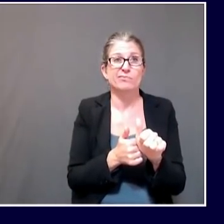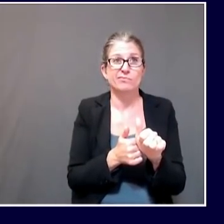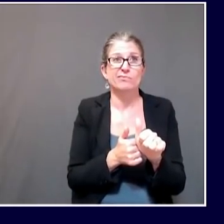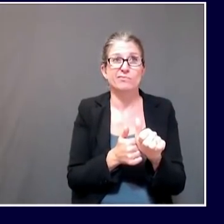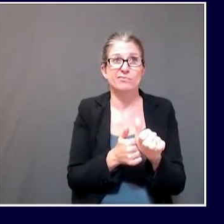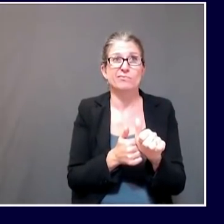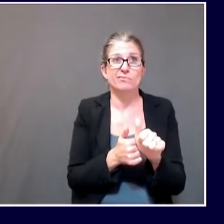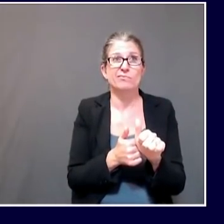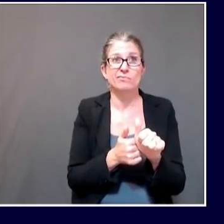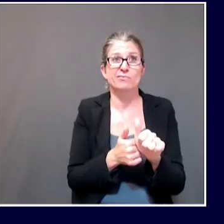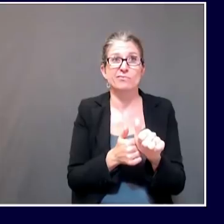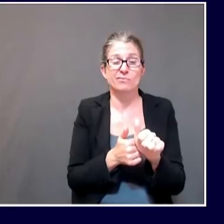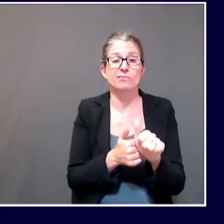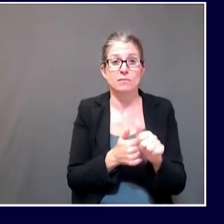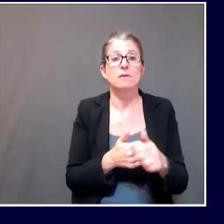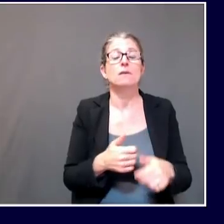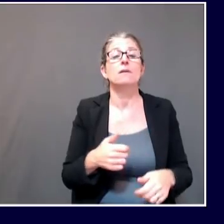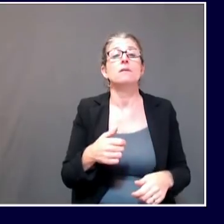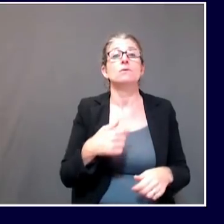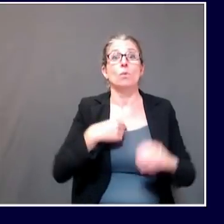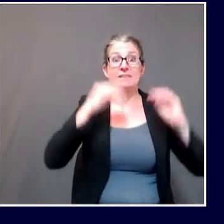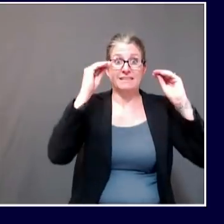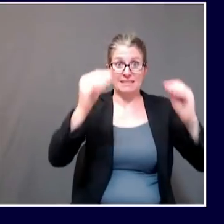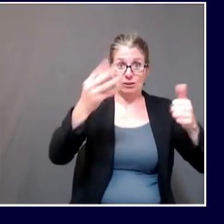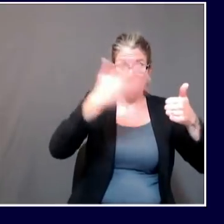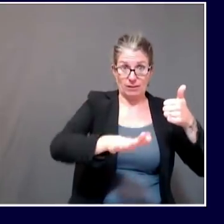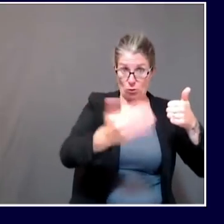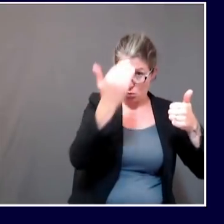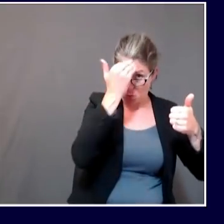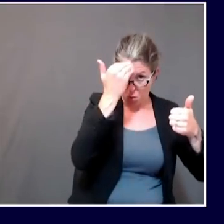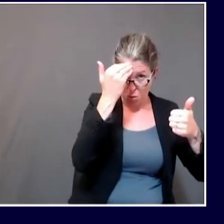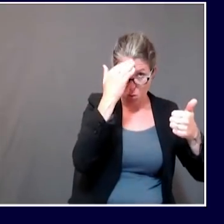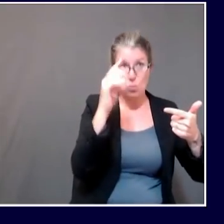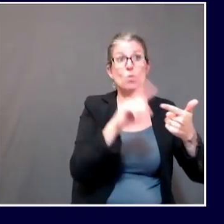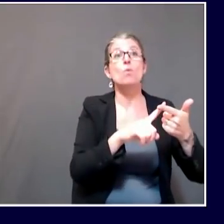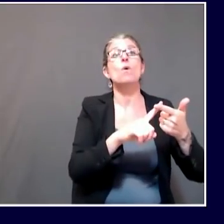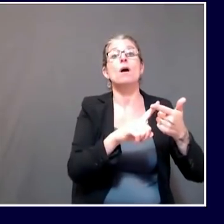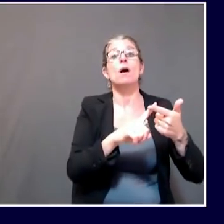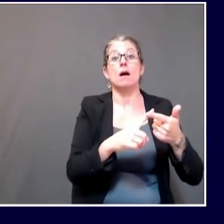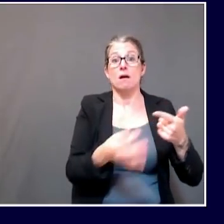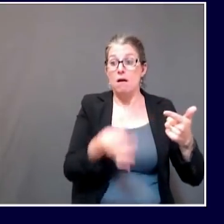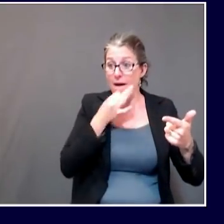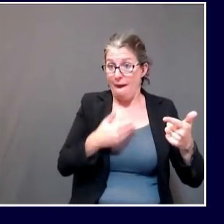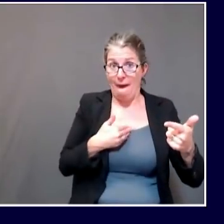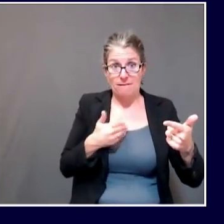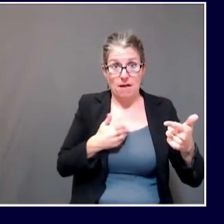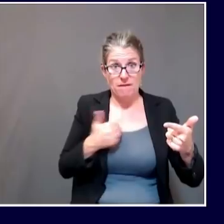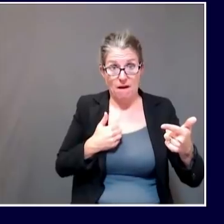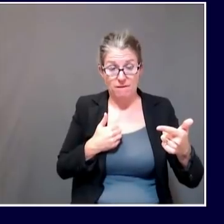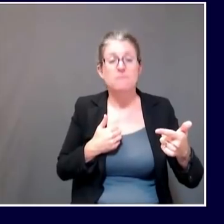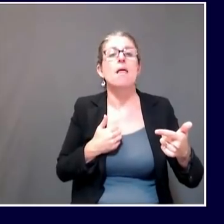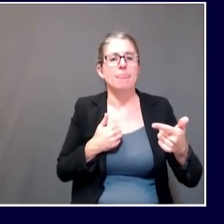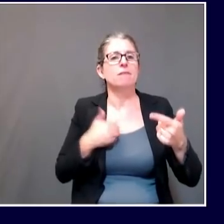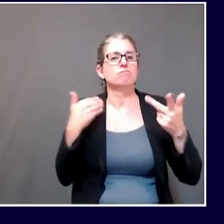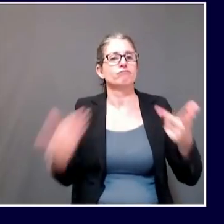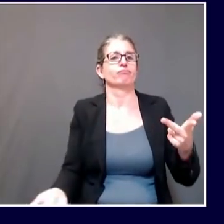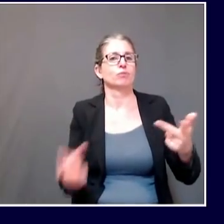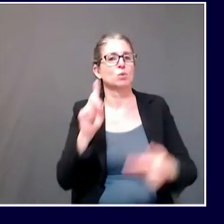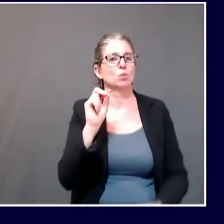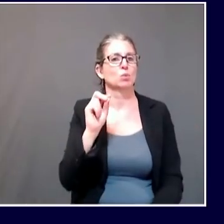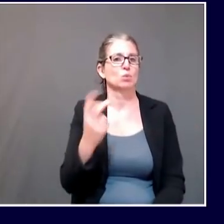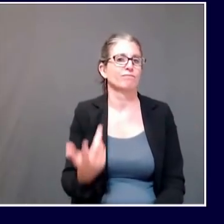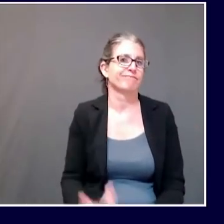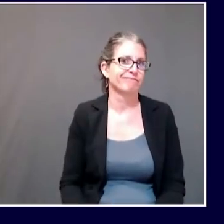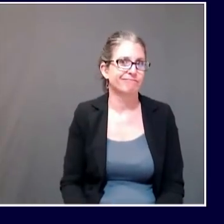and they've got to make sure they're putting these recommendations into place. With, what is it, 66 or